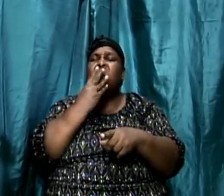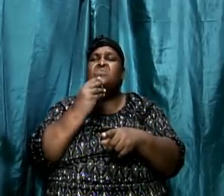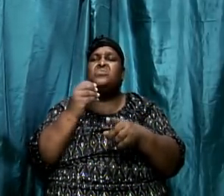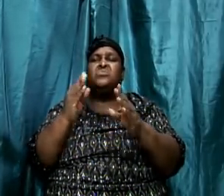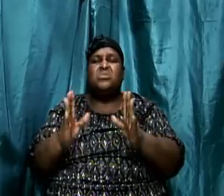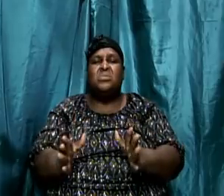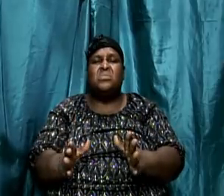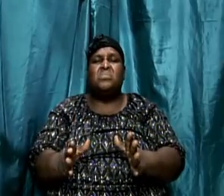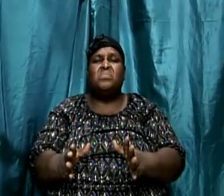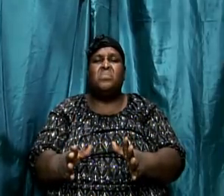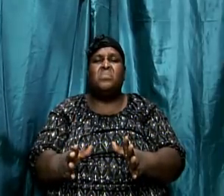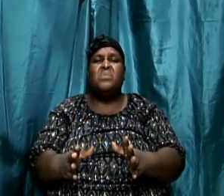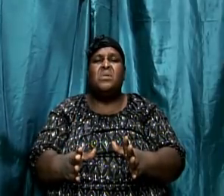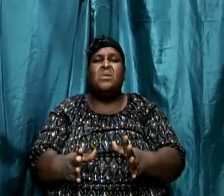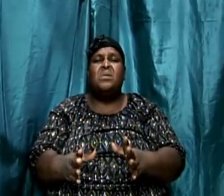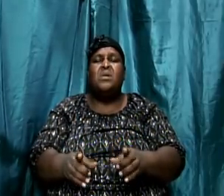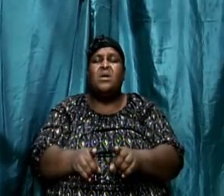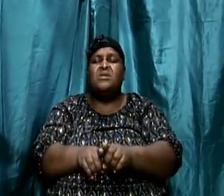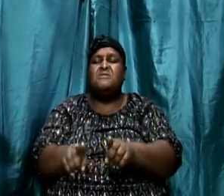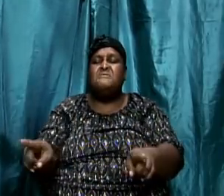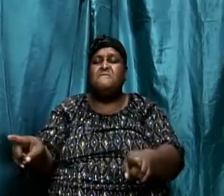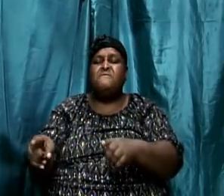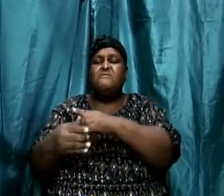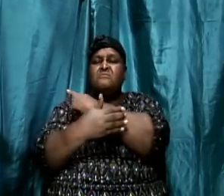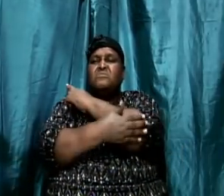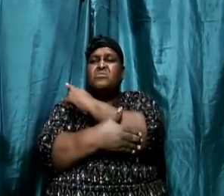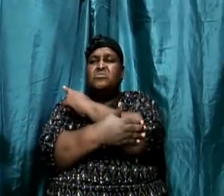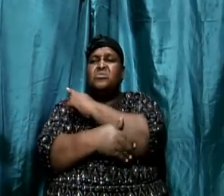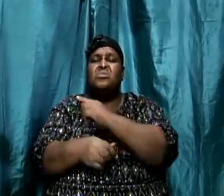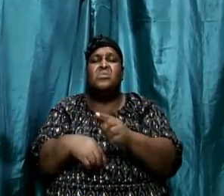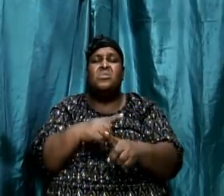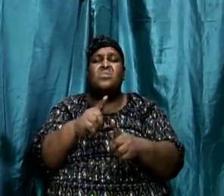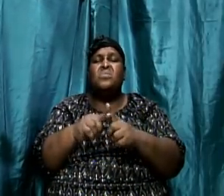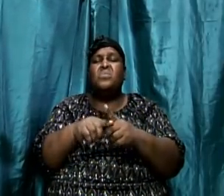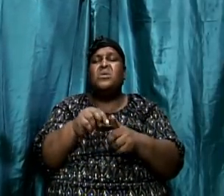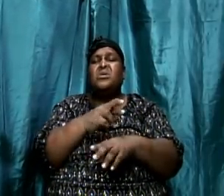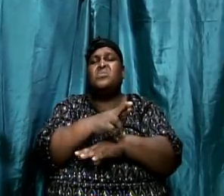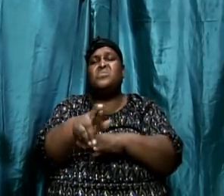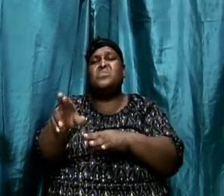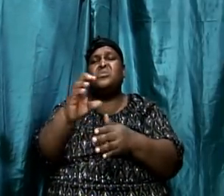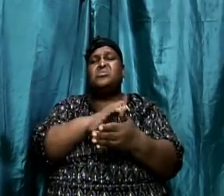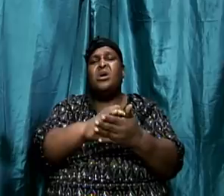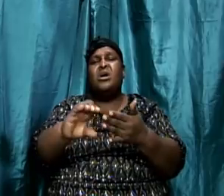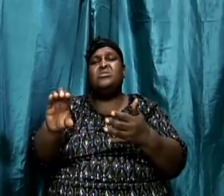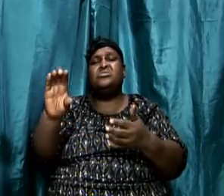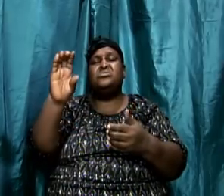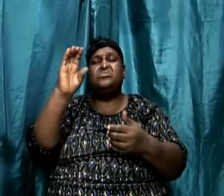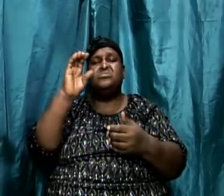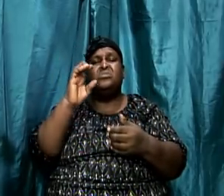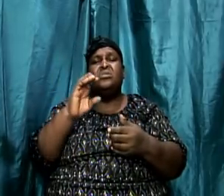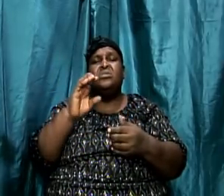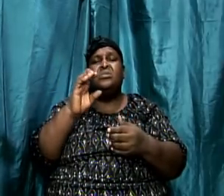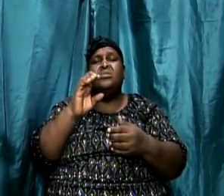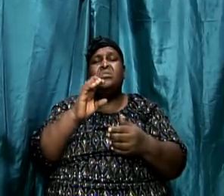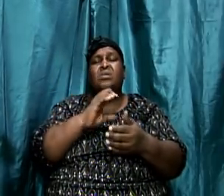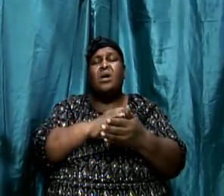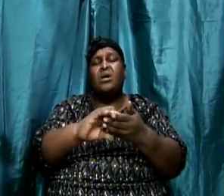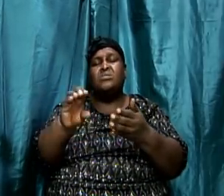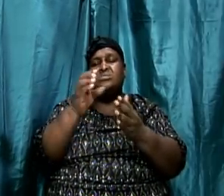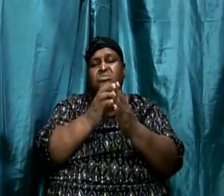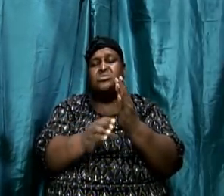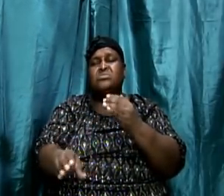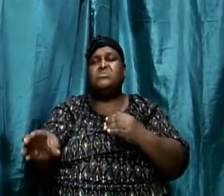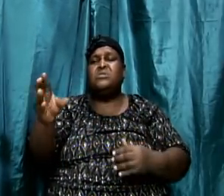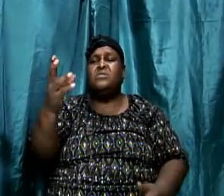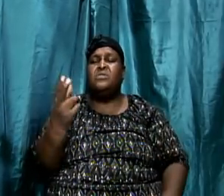of the book. And then by the time we reach Acts chapter 13, we talk about Paul's missionary journey, which is to the uttermost parts of the